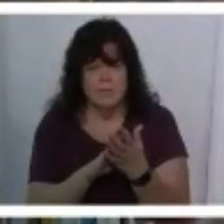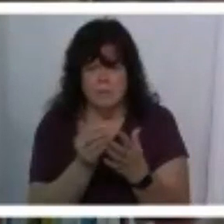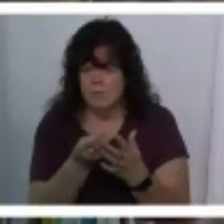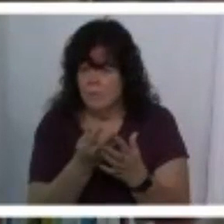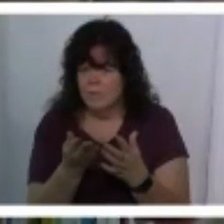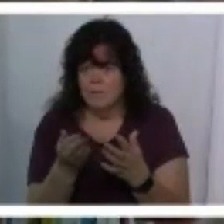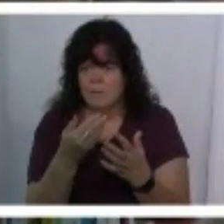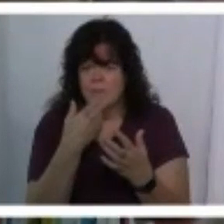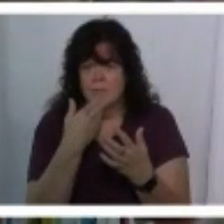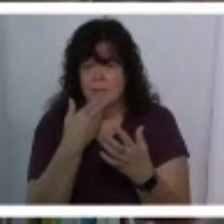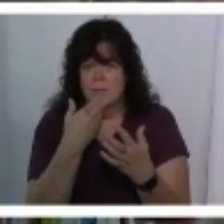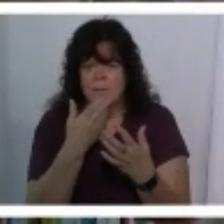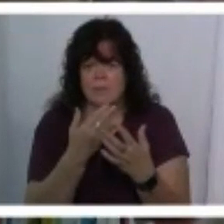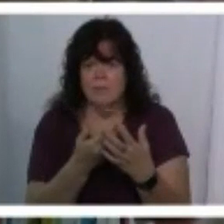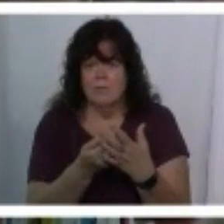as a good